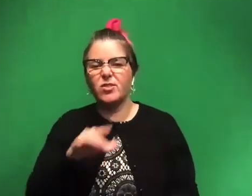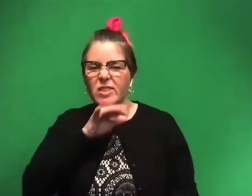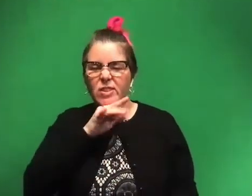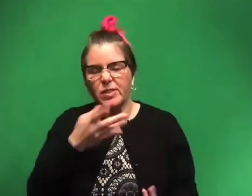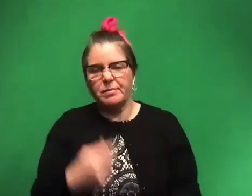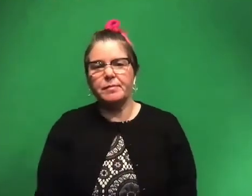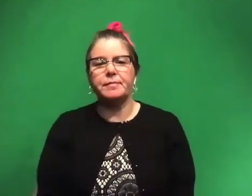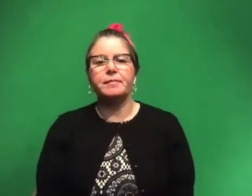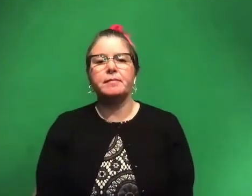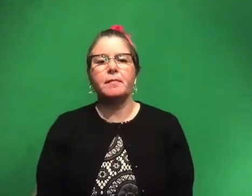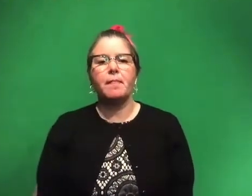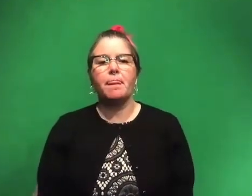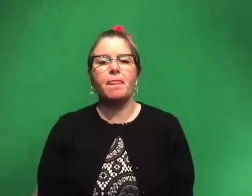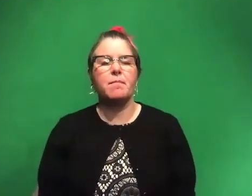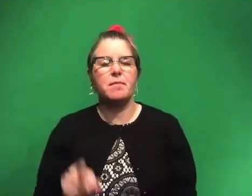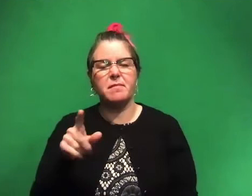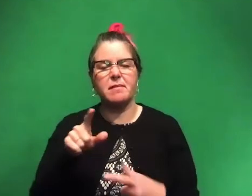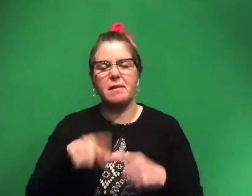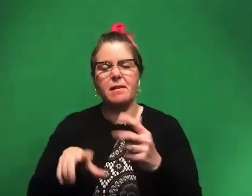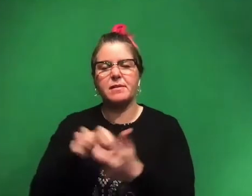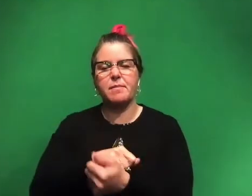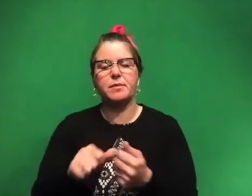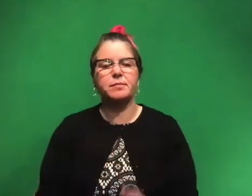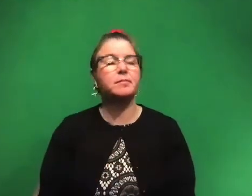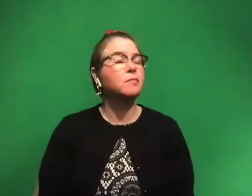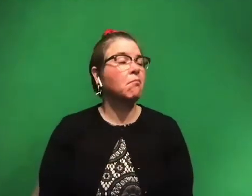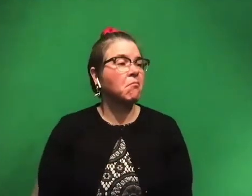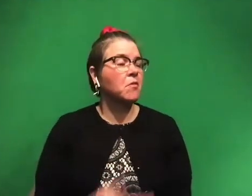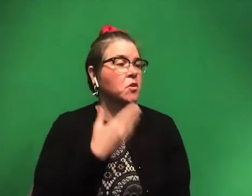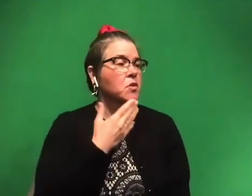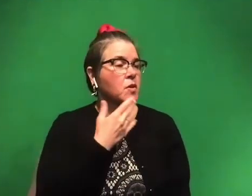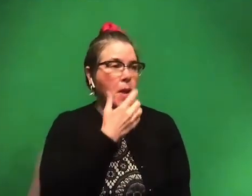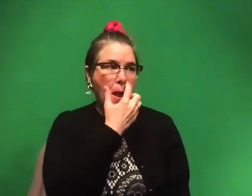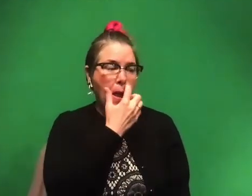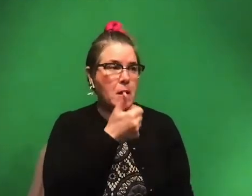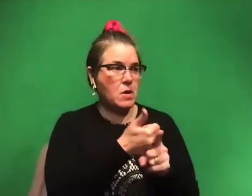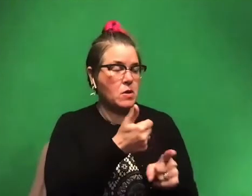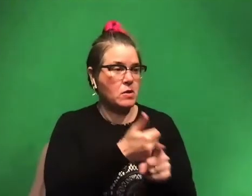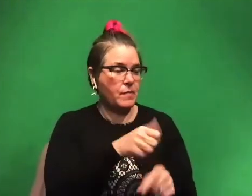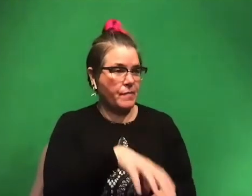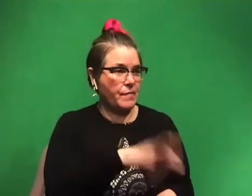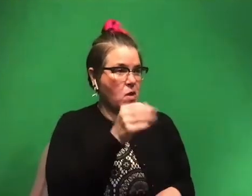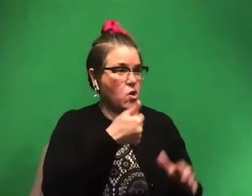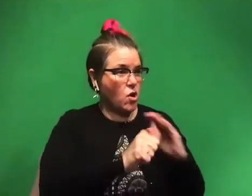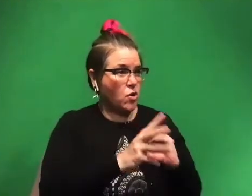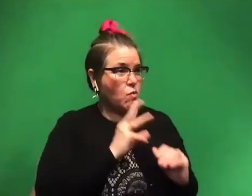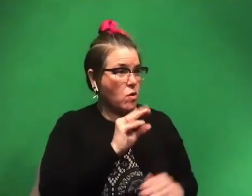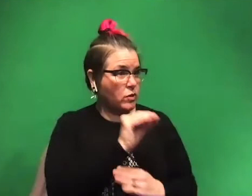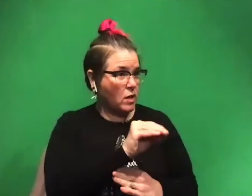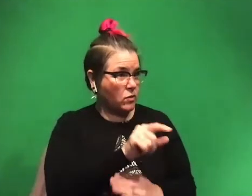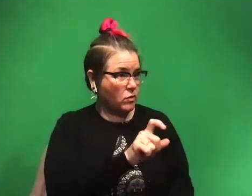But yeah, we won't, you can't damage it. That's good. Um, have you ever uncovered any underwater dinosaurs?